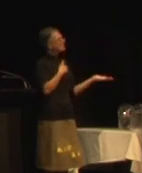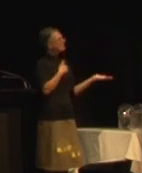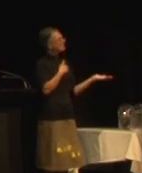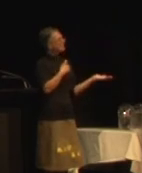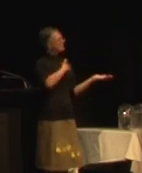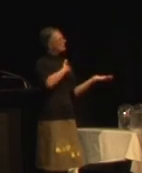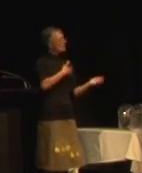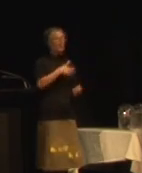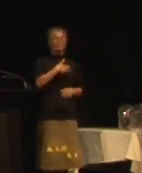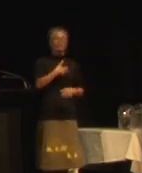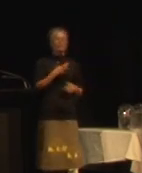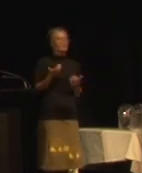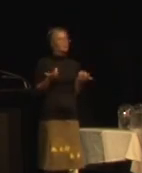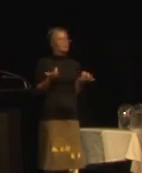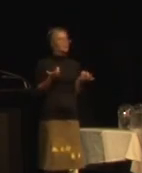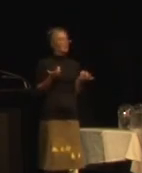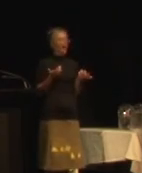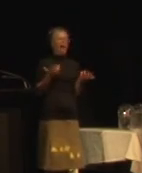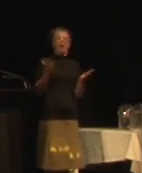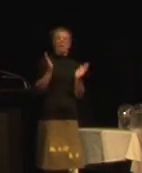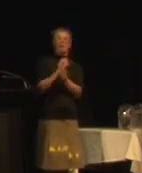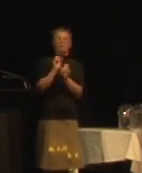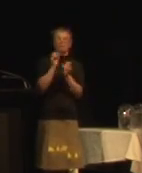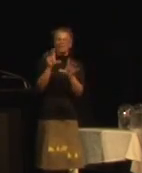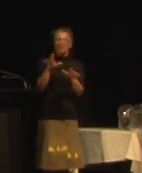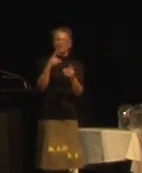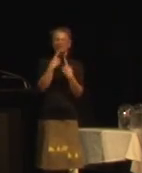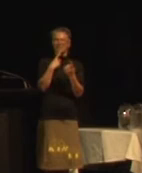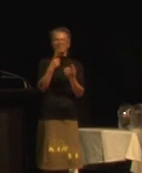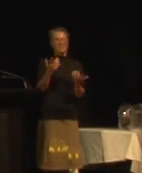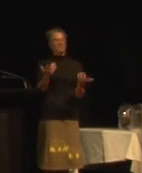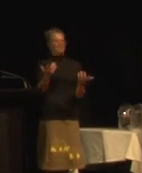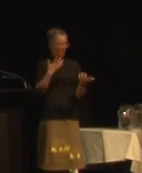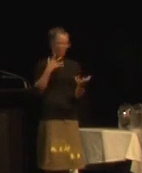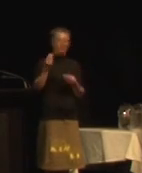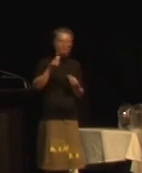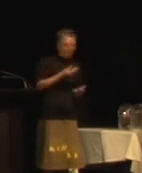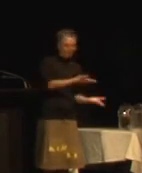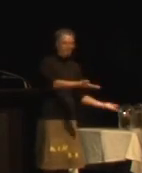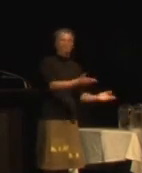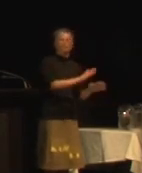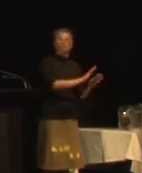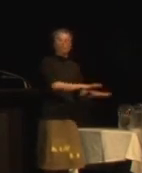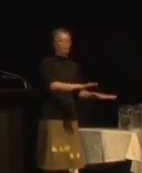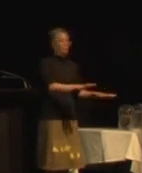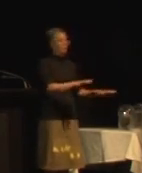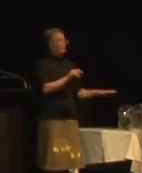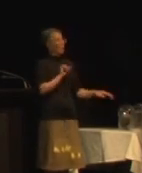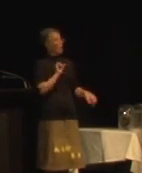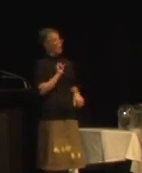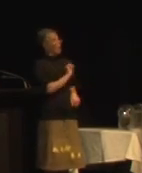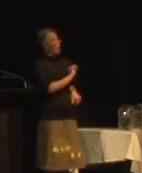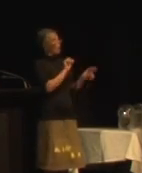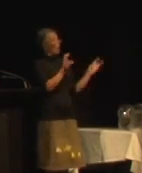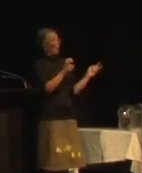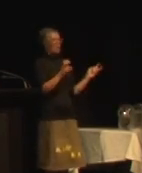She felt like she was missing out on some information that she could share with her children. She says here, What are they